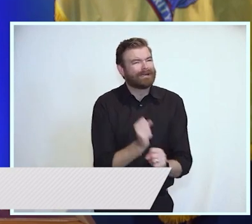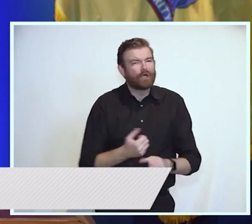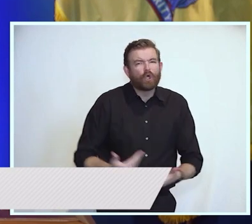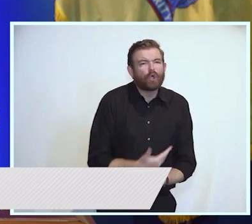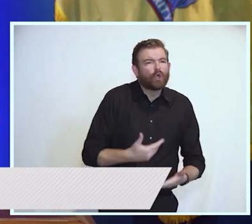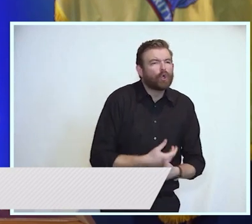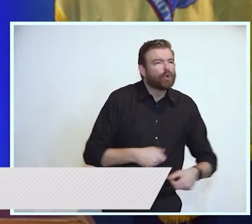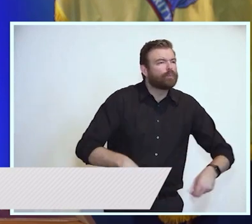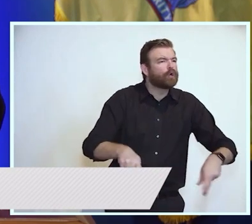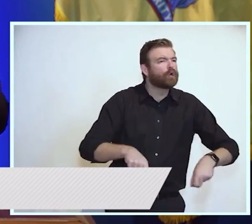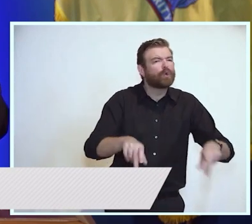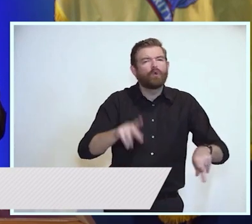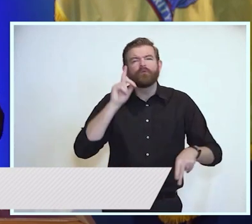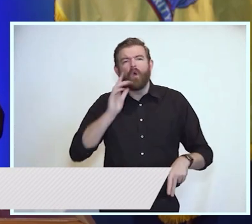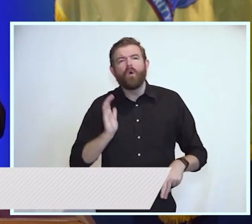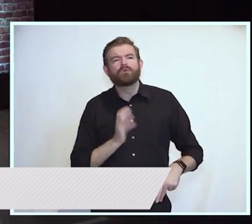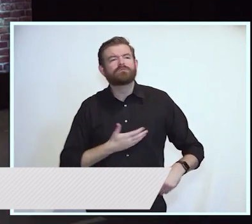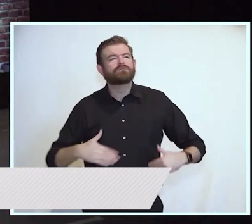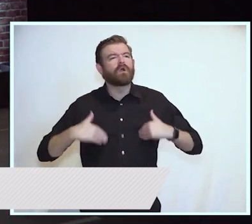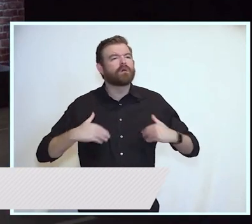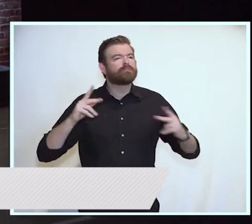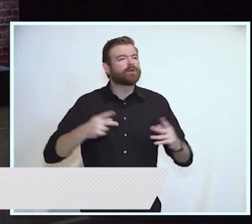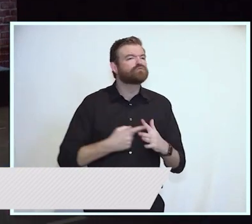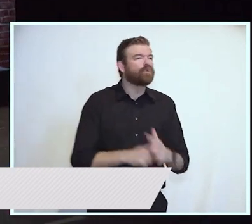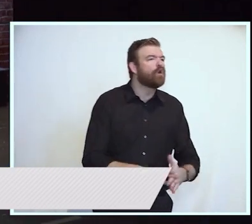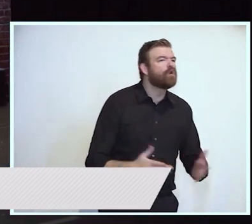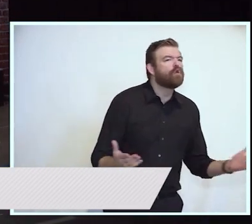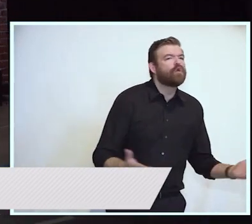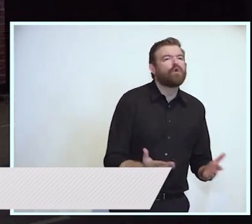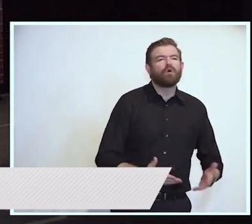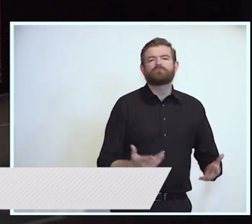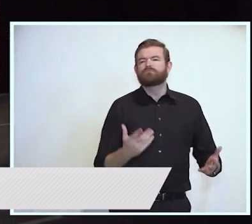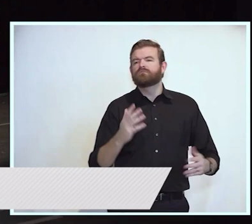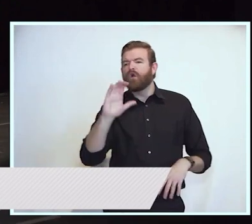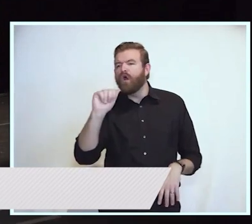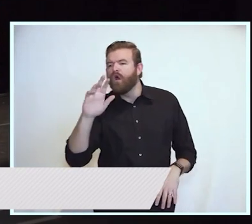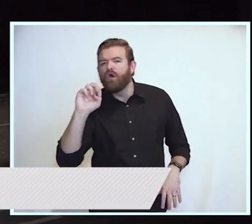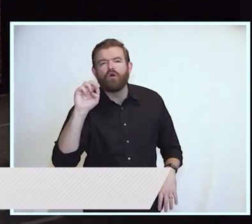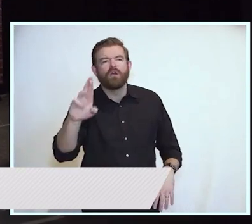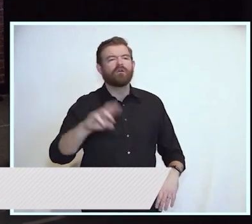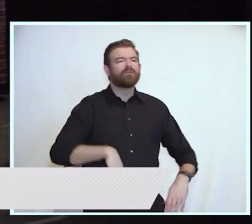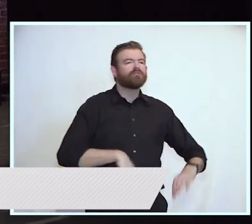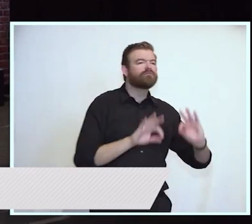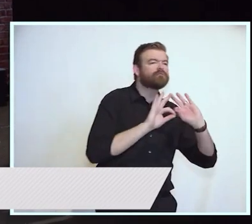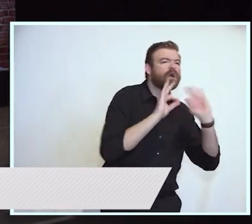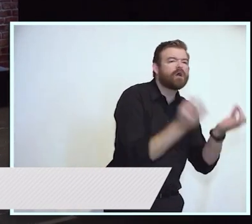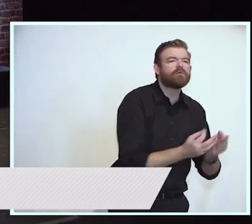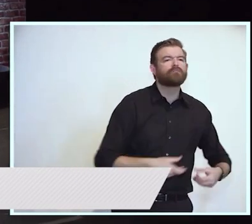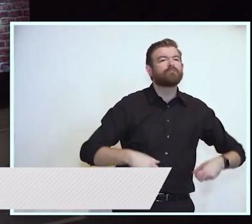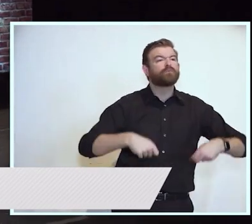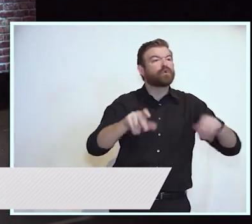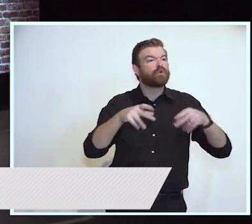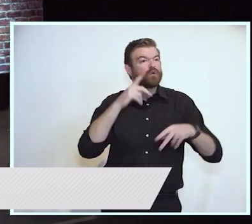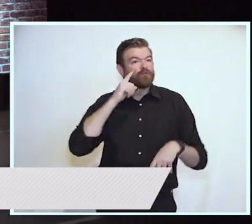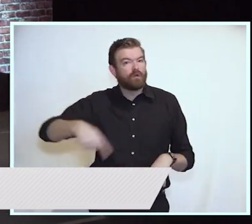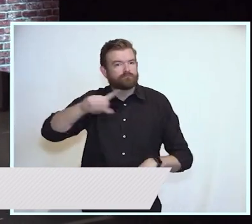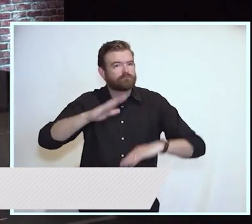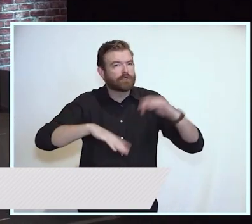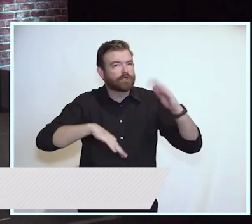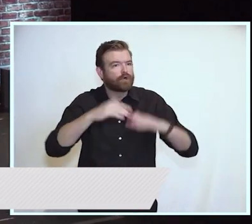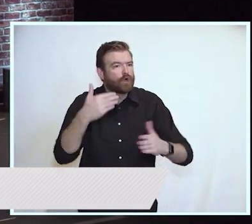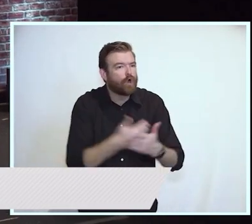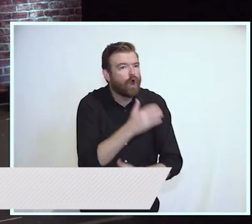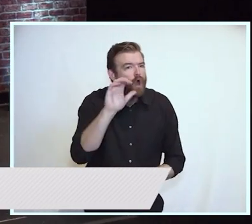support a family or opportunity for those currently in the workforce to build a new career or opportunities for entrepreneurs to